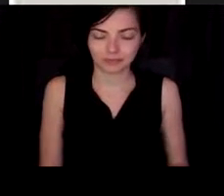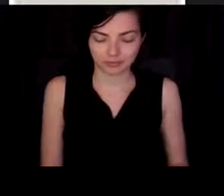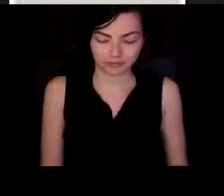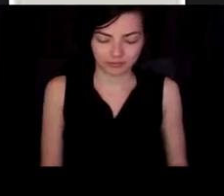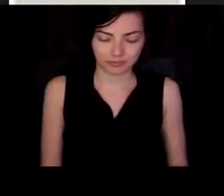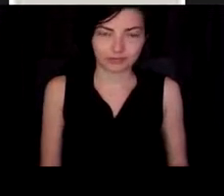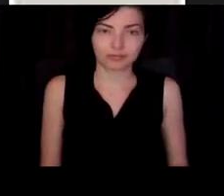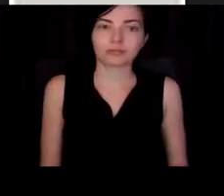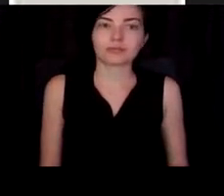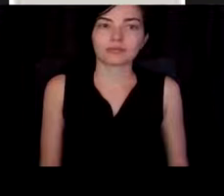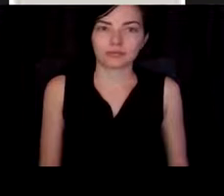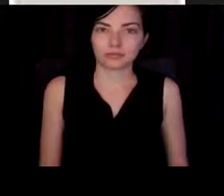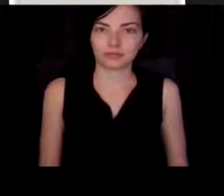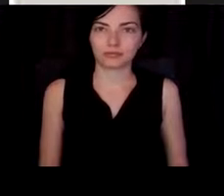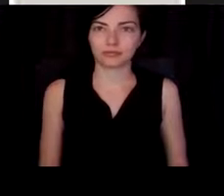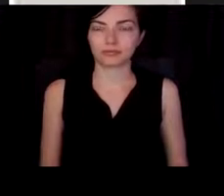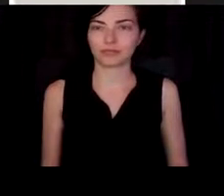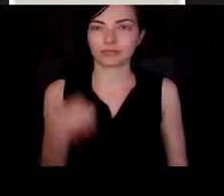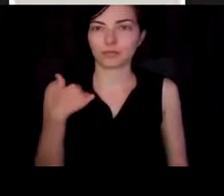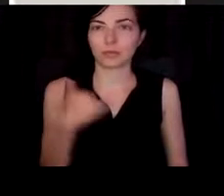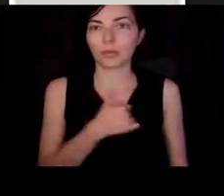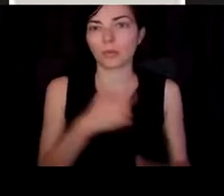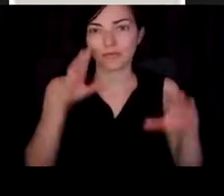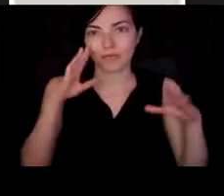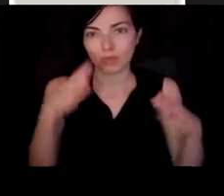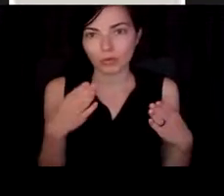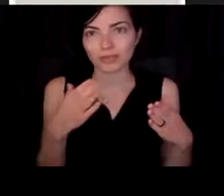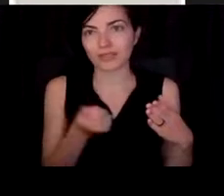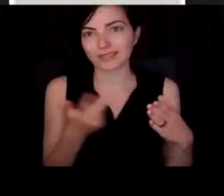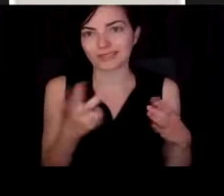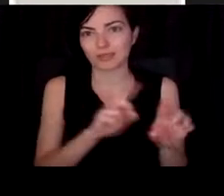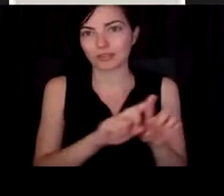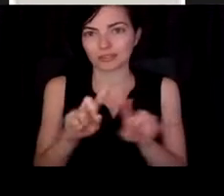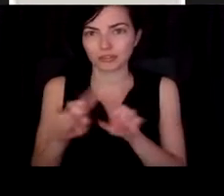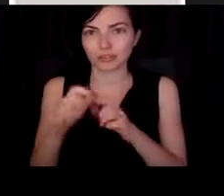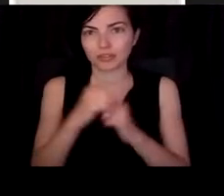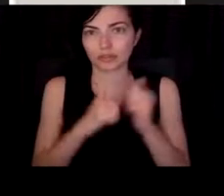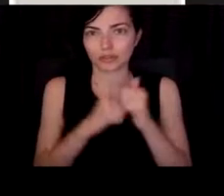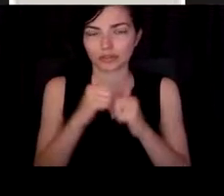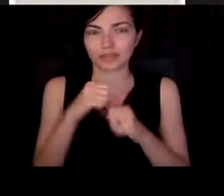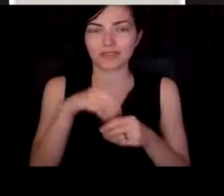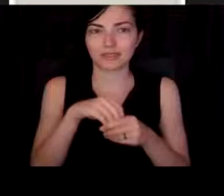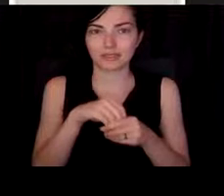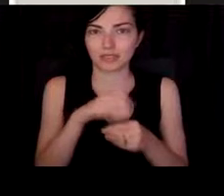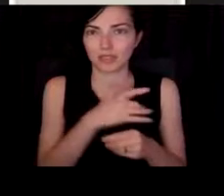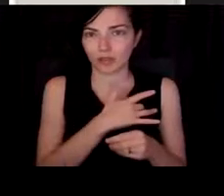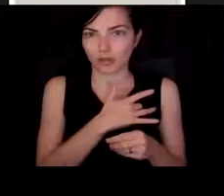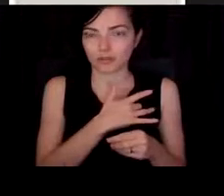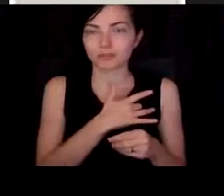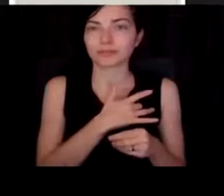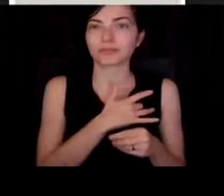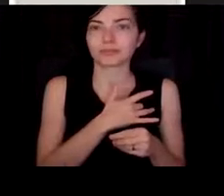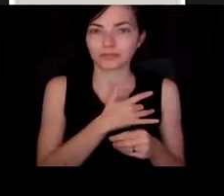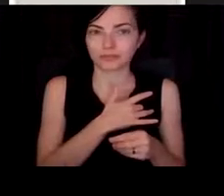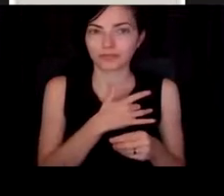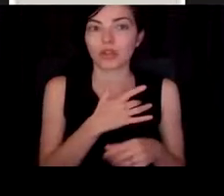several different structures in the heart wall, but in general, yeah, the heart wall